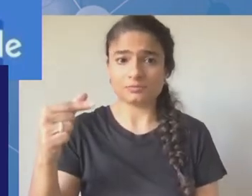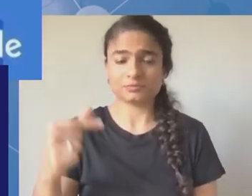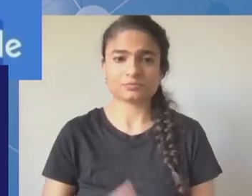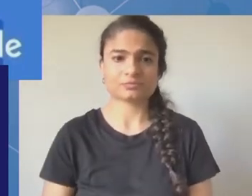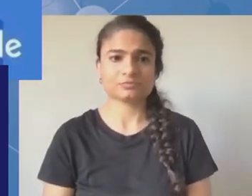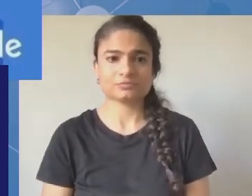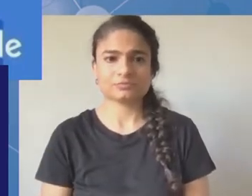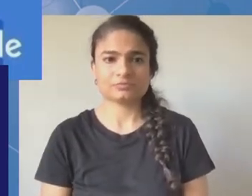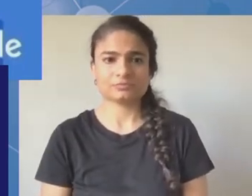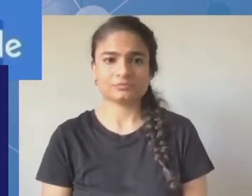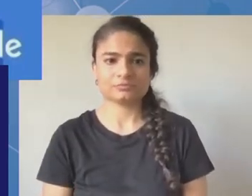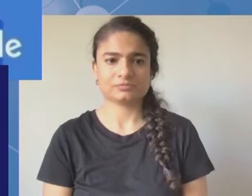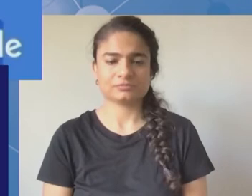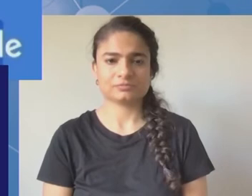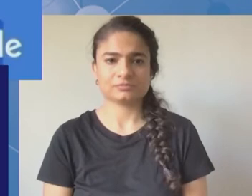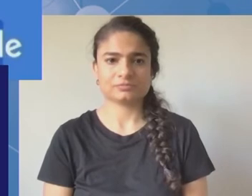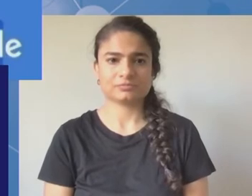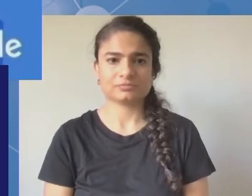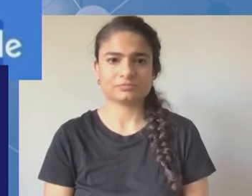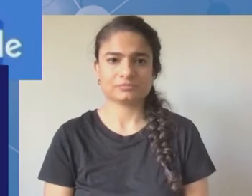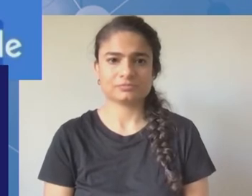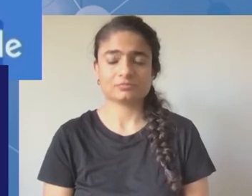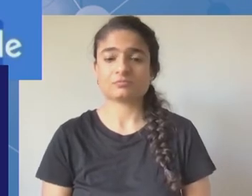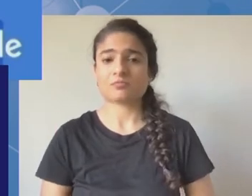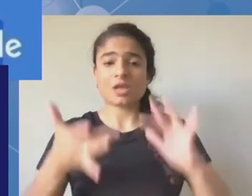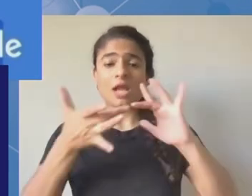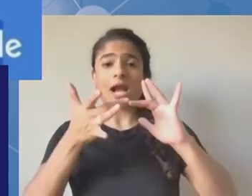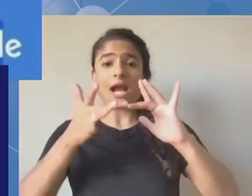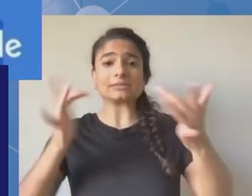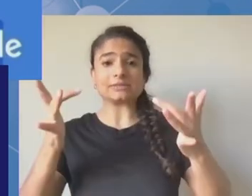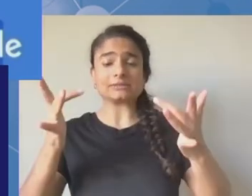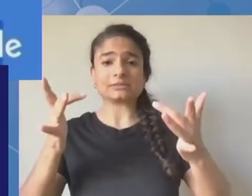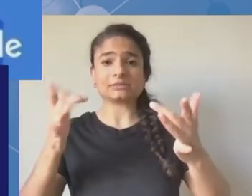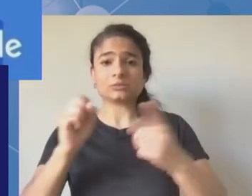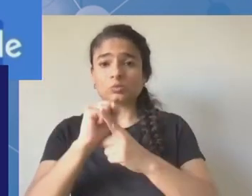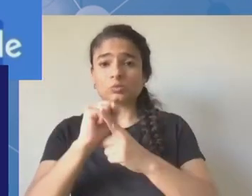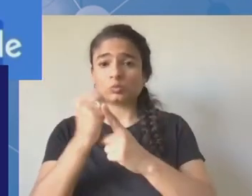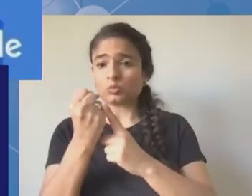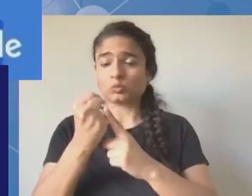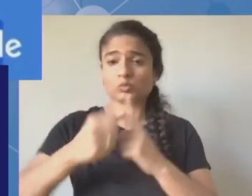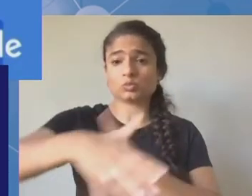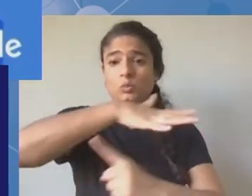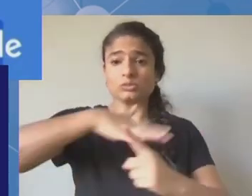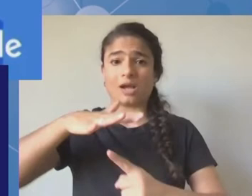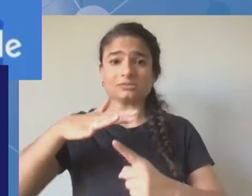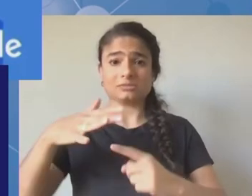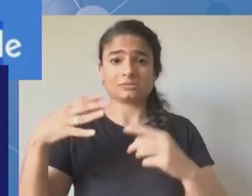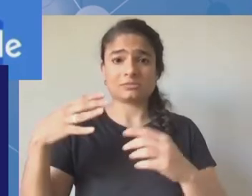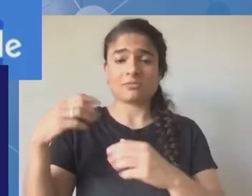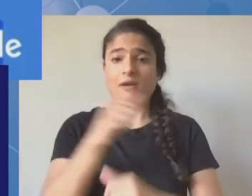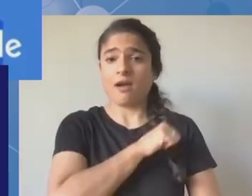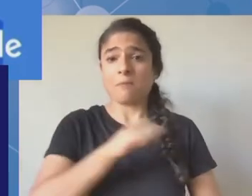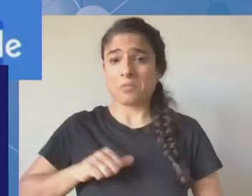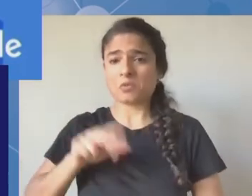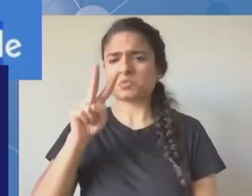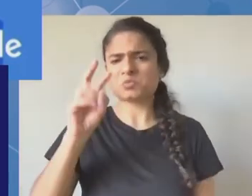um i would like to speak from experience personal experience and would like to say that i and express gratitude that uh in